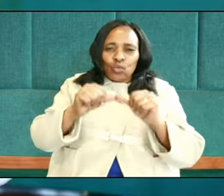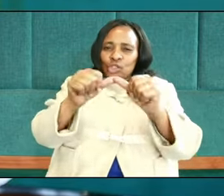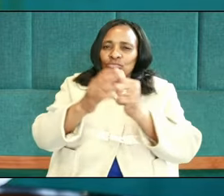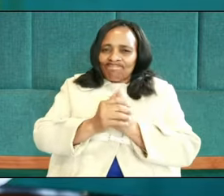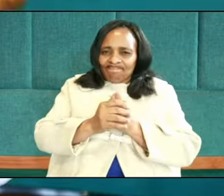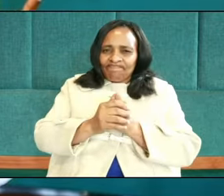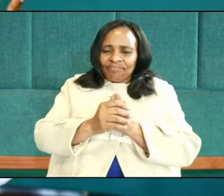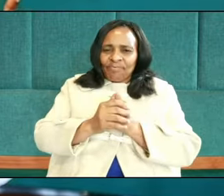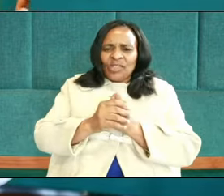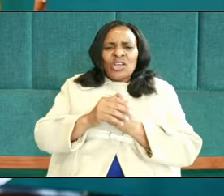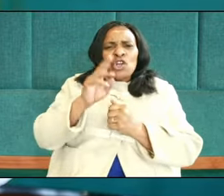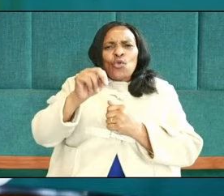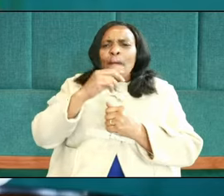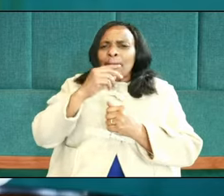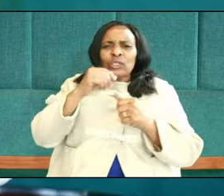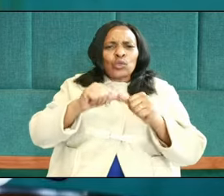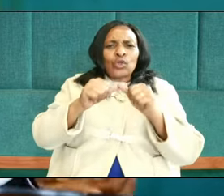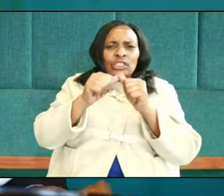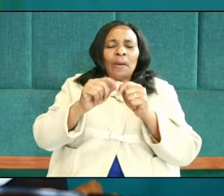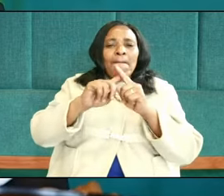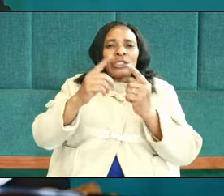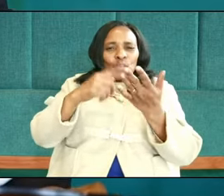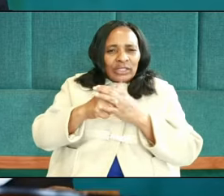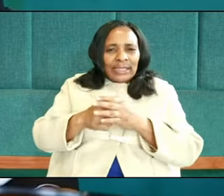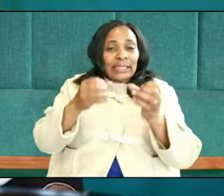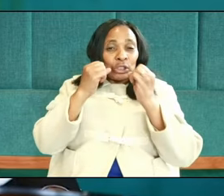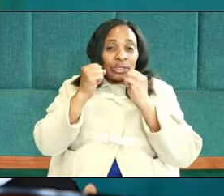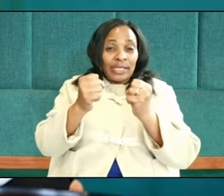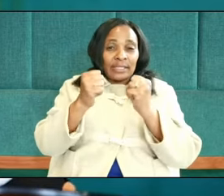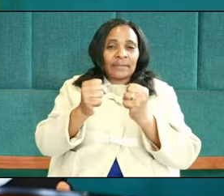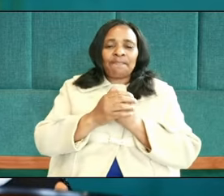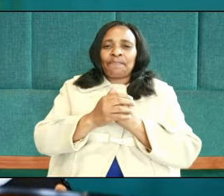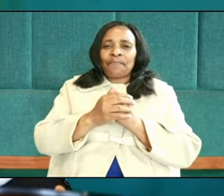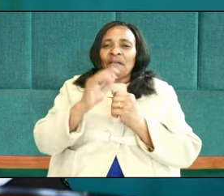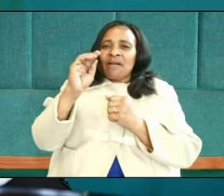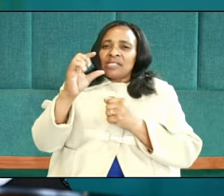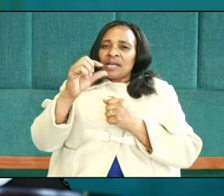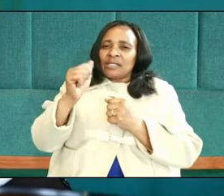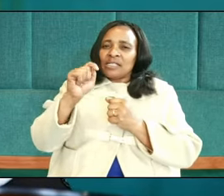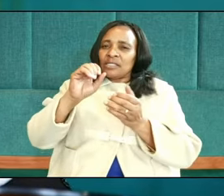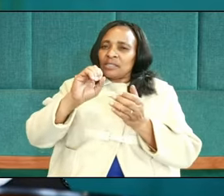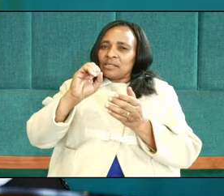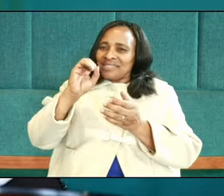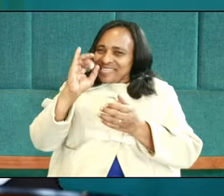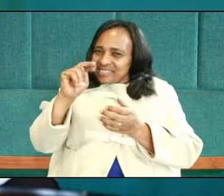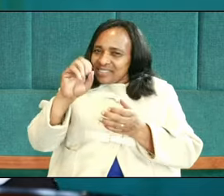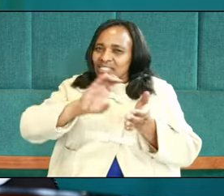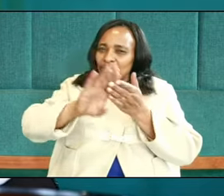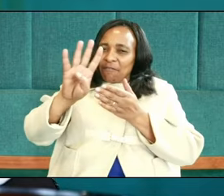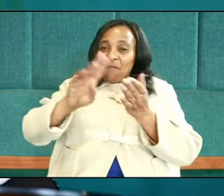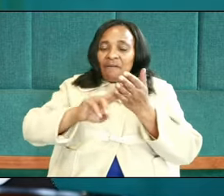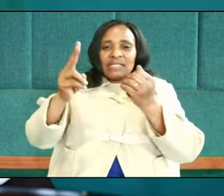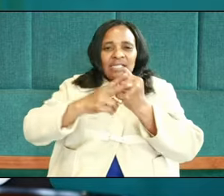No man prevails by strength. In 1 Corinthians chapter 4, verse 7, the Bible says, for who